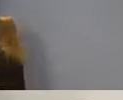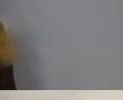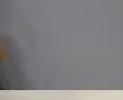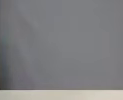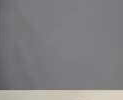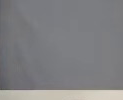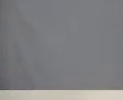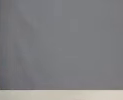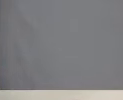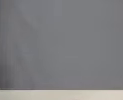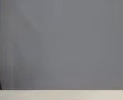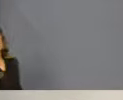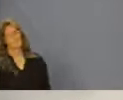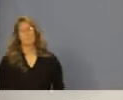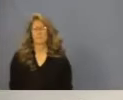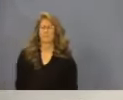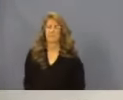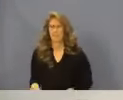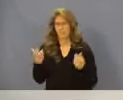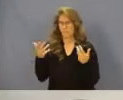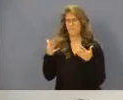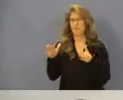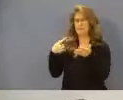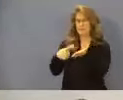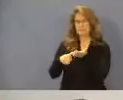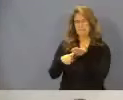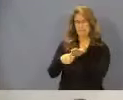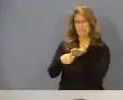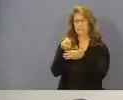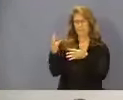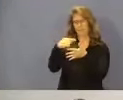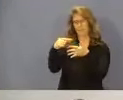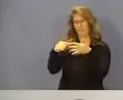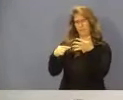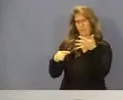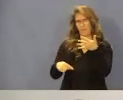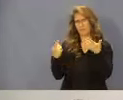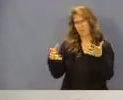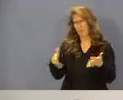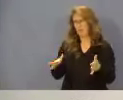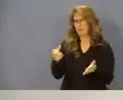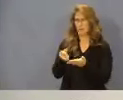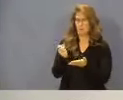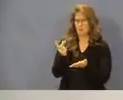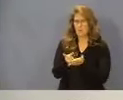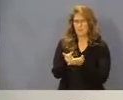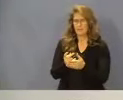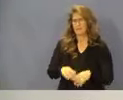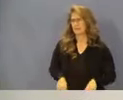We've gone through several items here today and approved, and I'm struck again with the